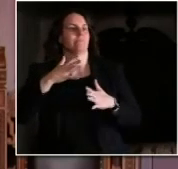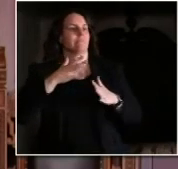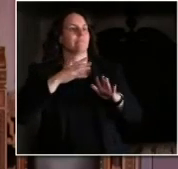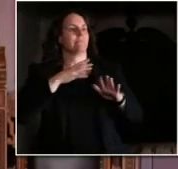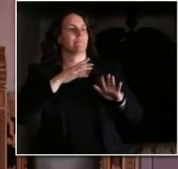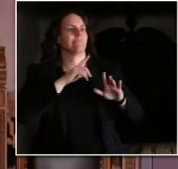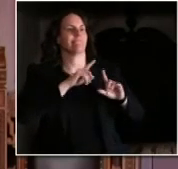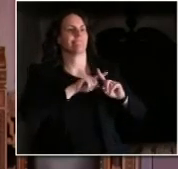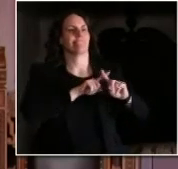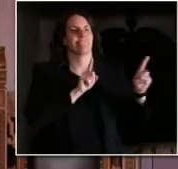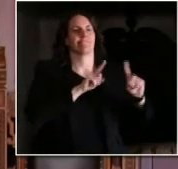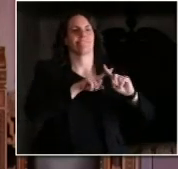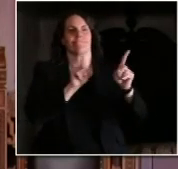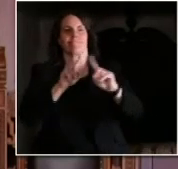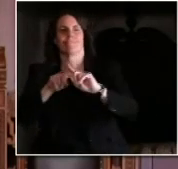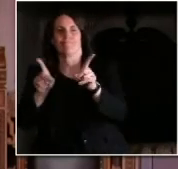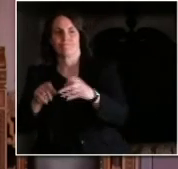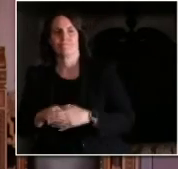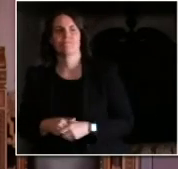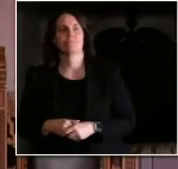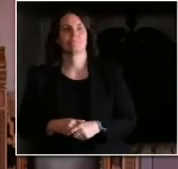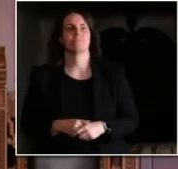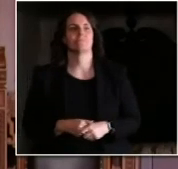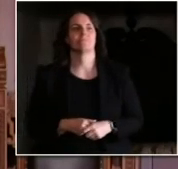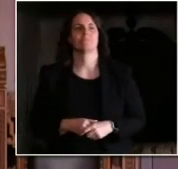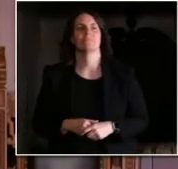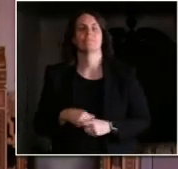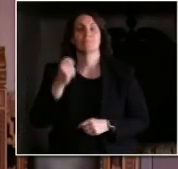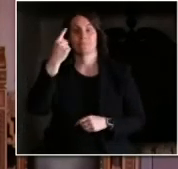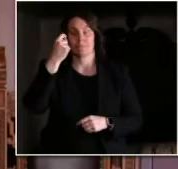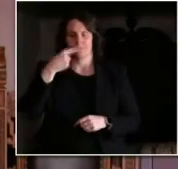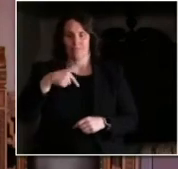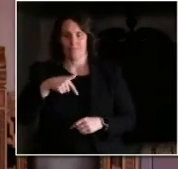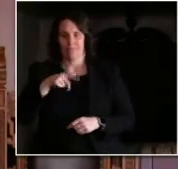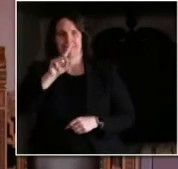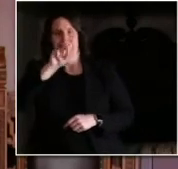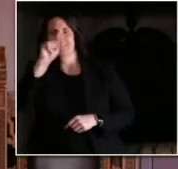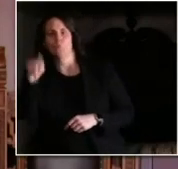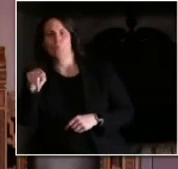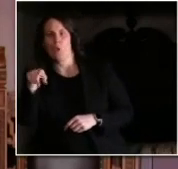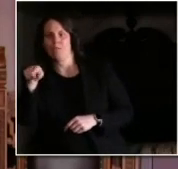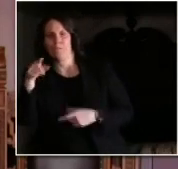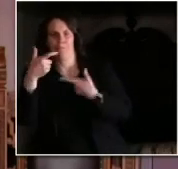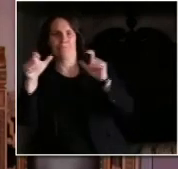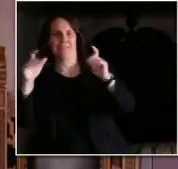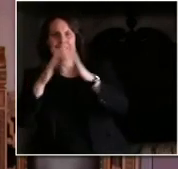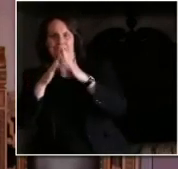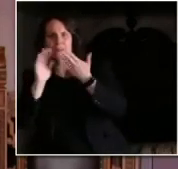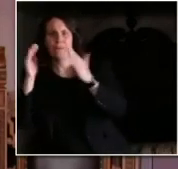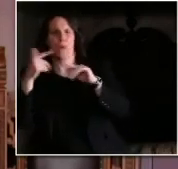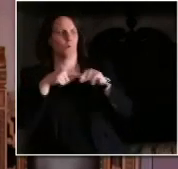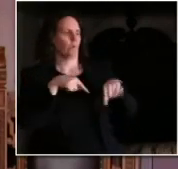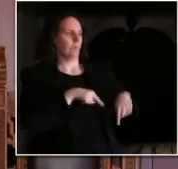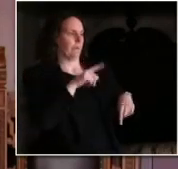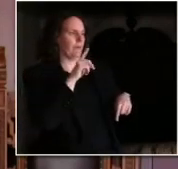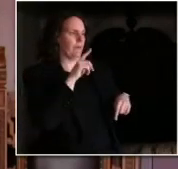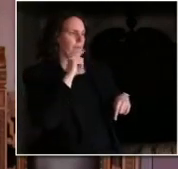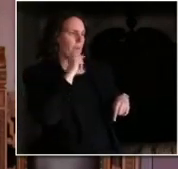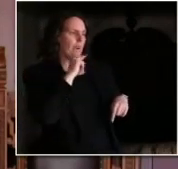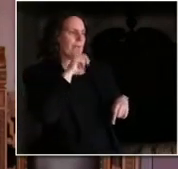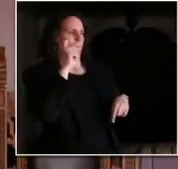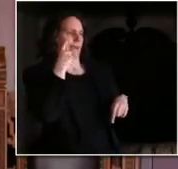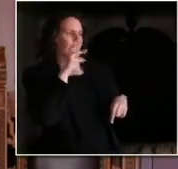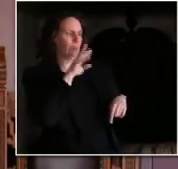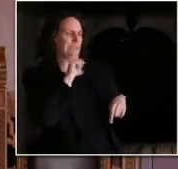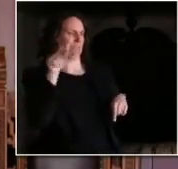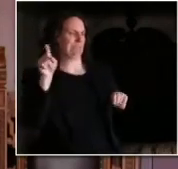Wisconsin. Detroit looks a lot different than a lot of places in Wisconsin. So there's no commitment to have those things. But we